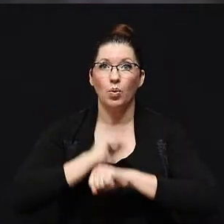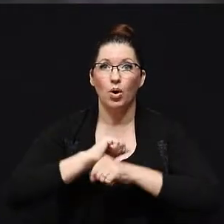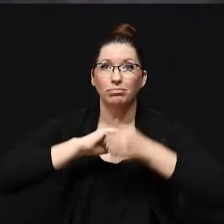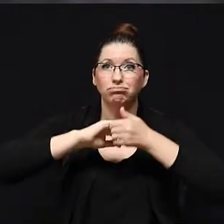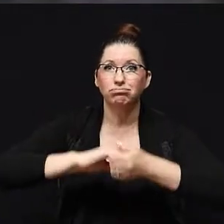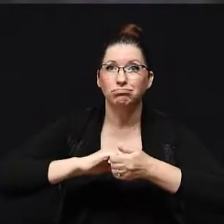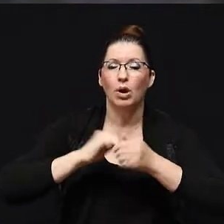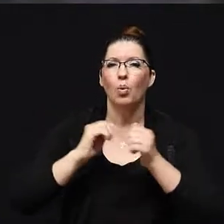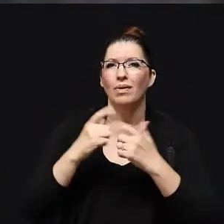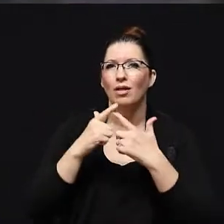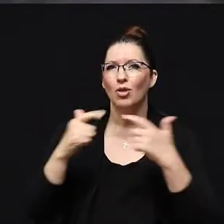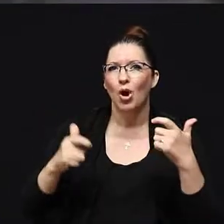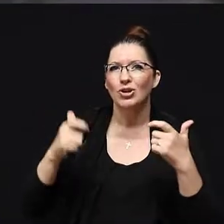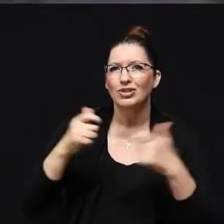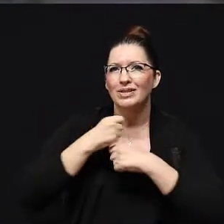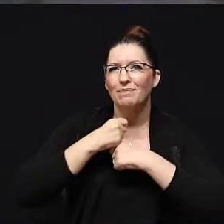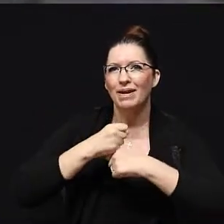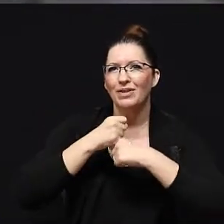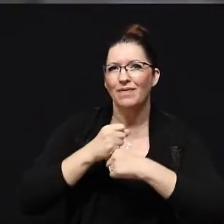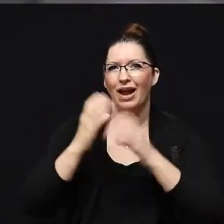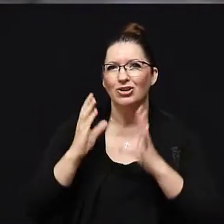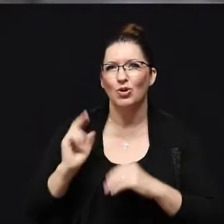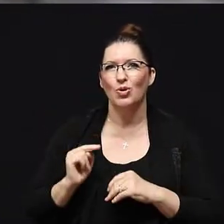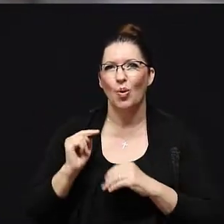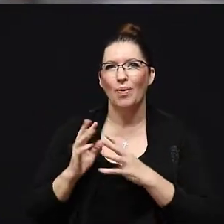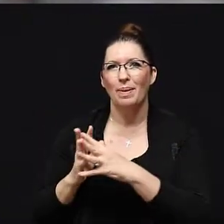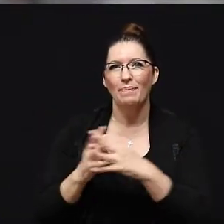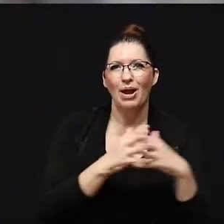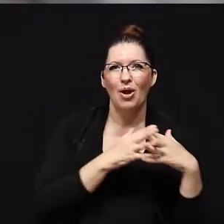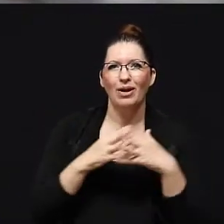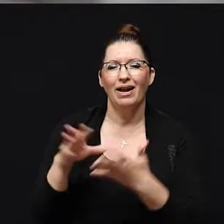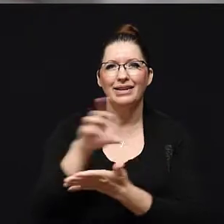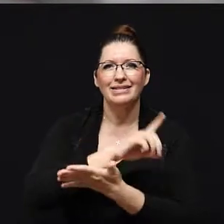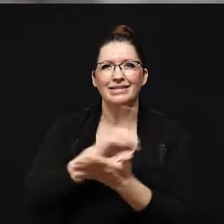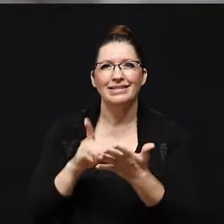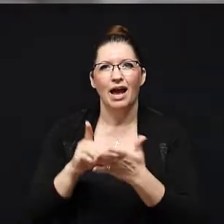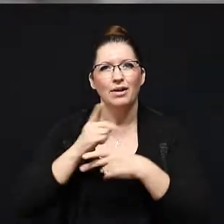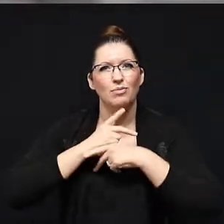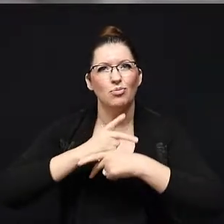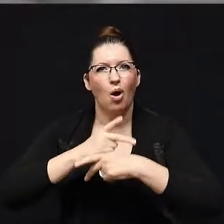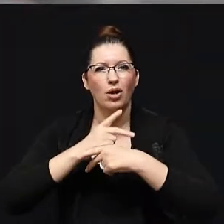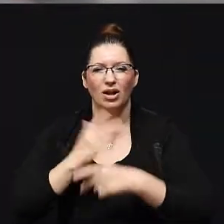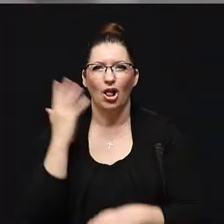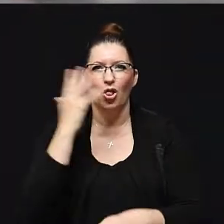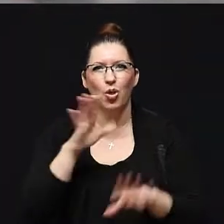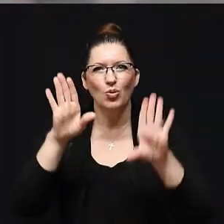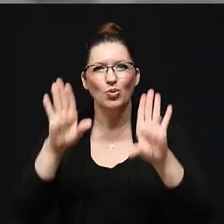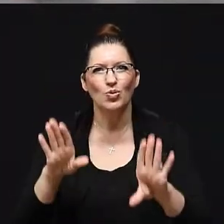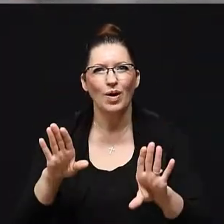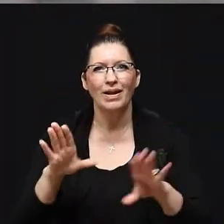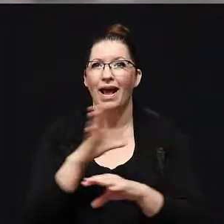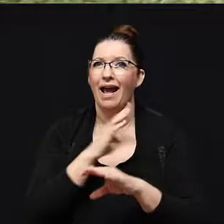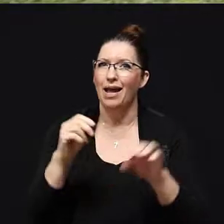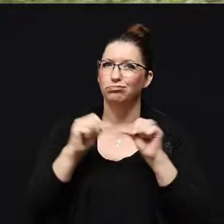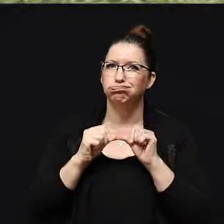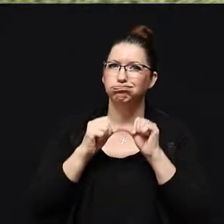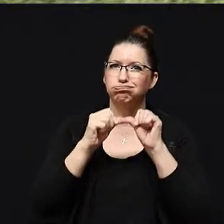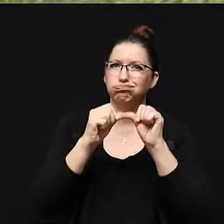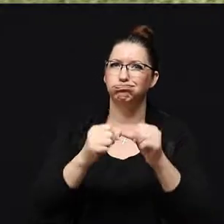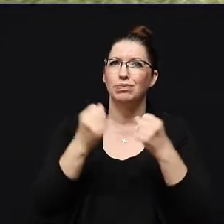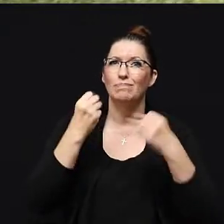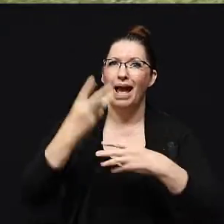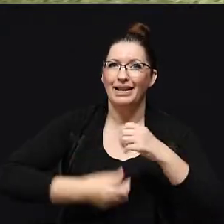with the largest manufacturers in North America. We've designed a product that not only looks great, but will last for years to come.